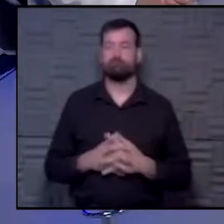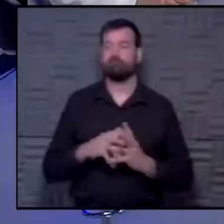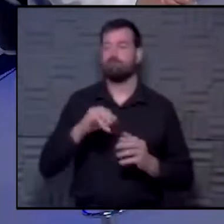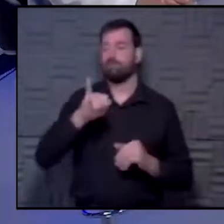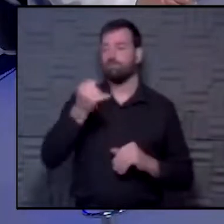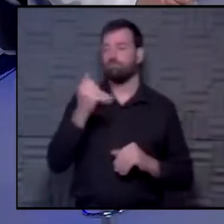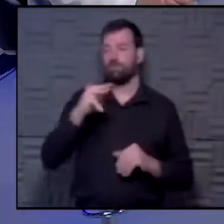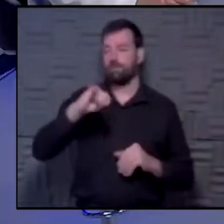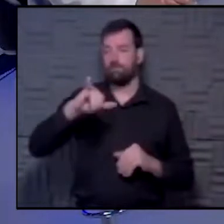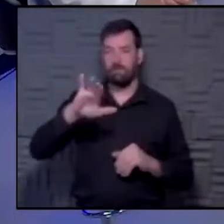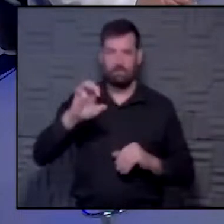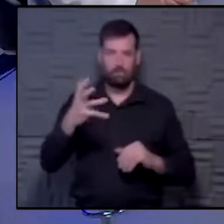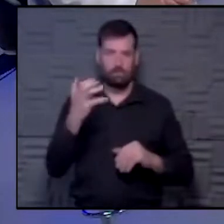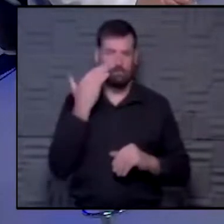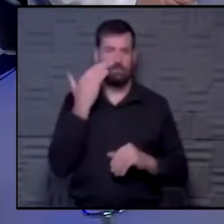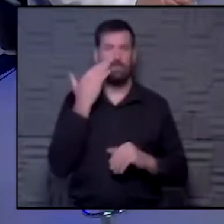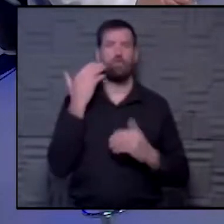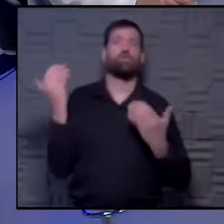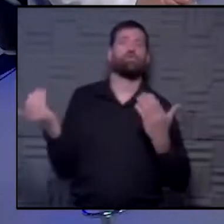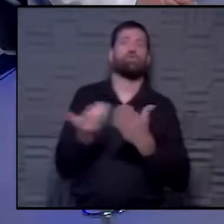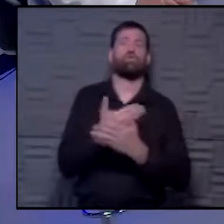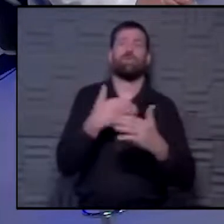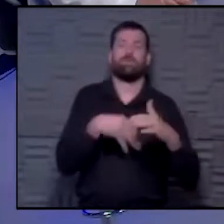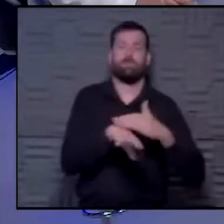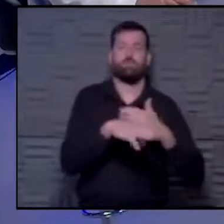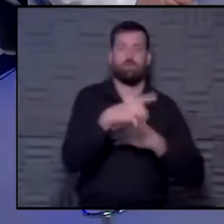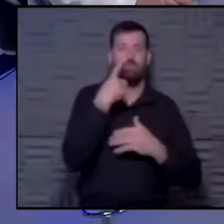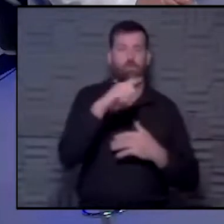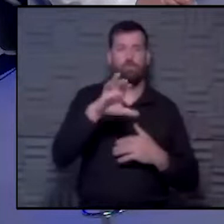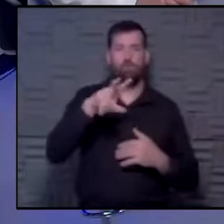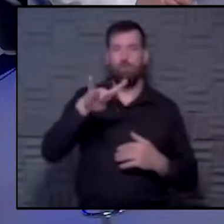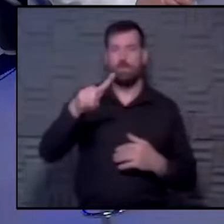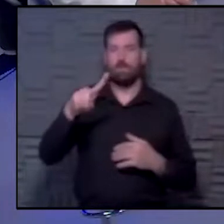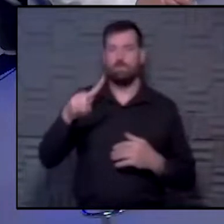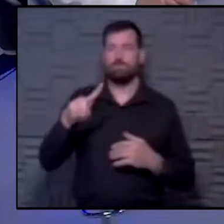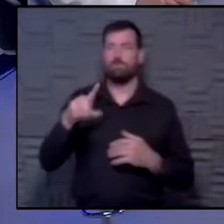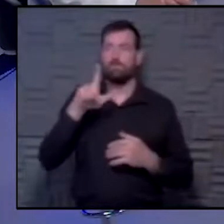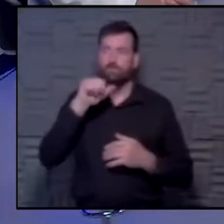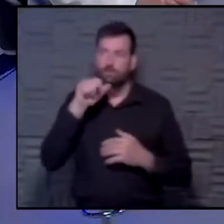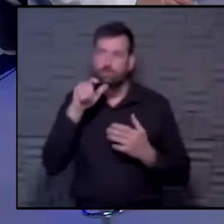Jamie wants to know, how many of our new admissions for COVID have been vaccinated?